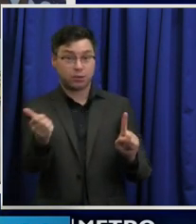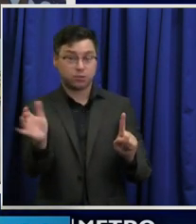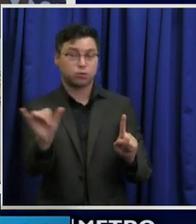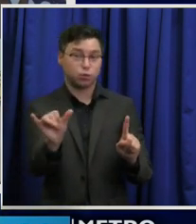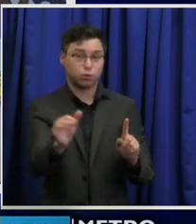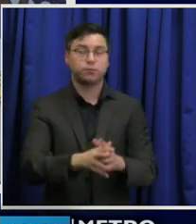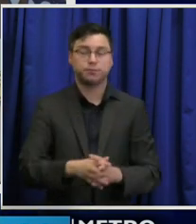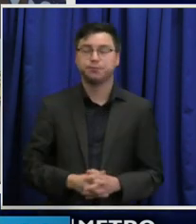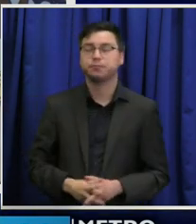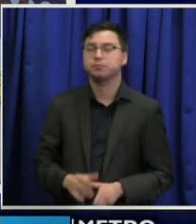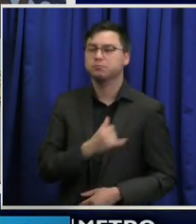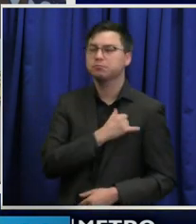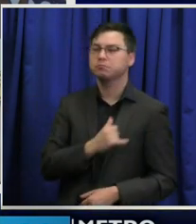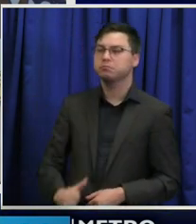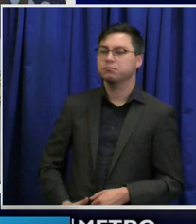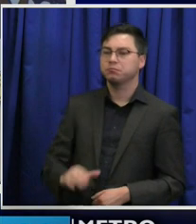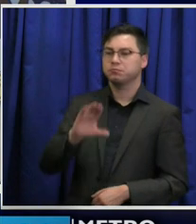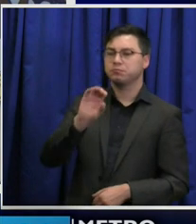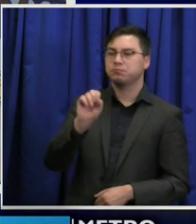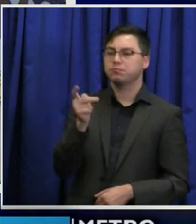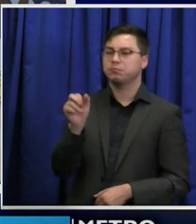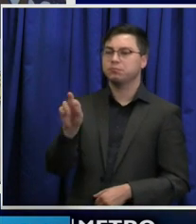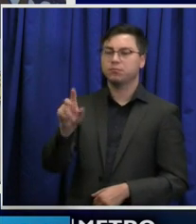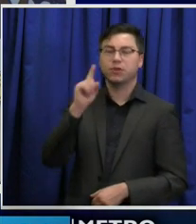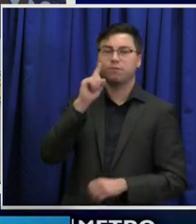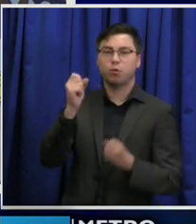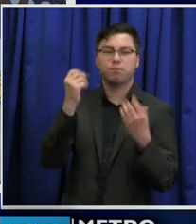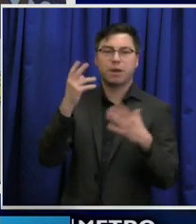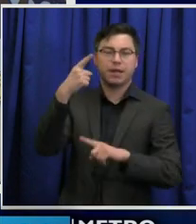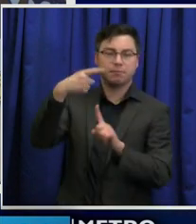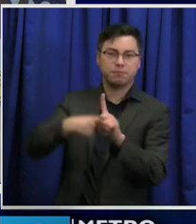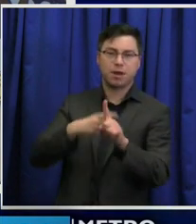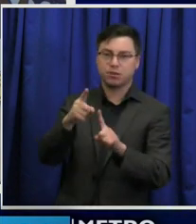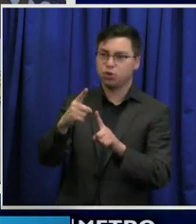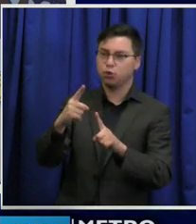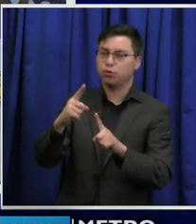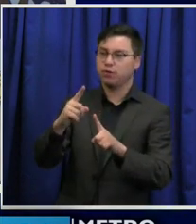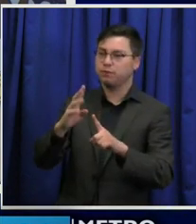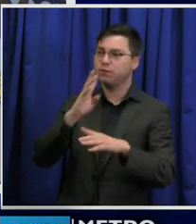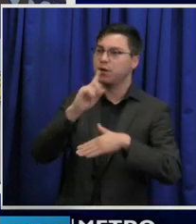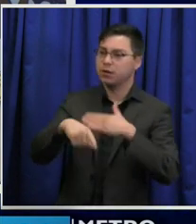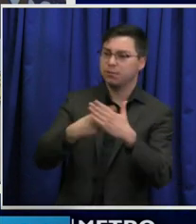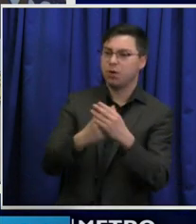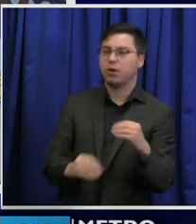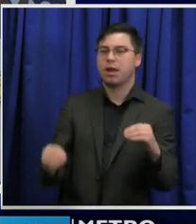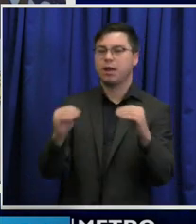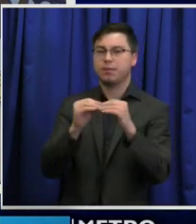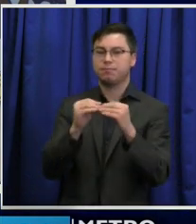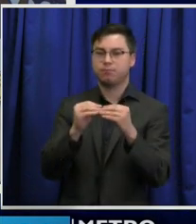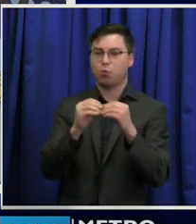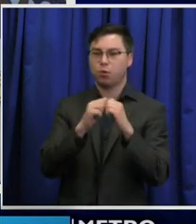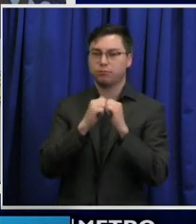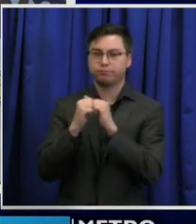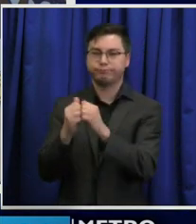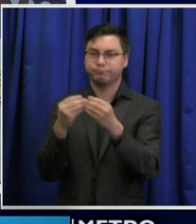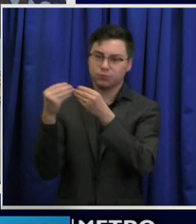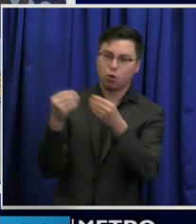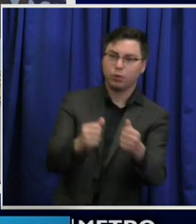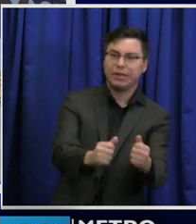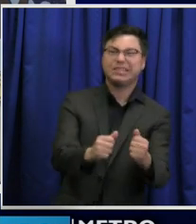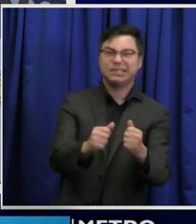Mayor Cooper, for months, you have called for a more cohesive strategy on the state and federal level,